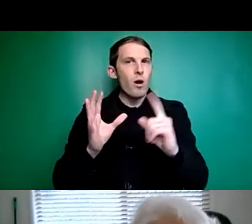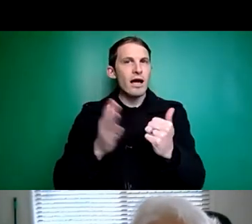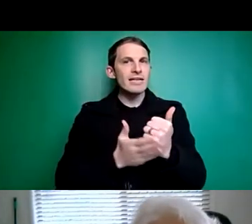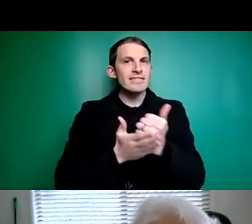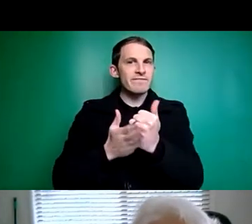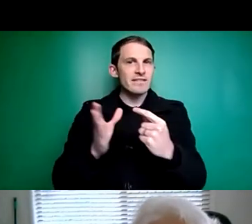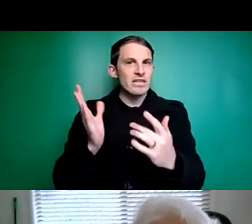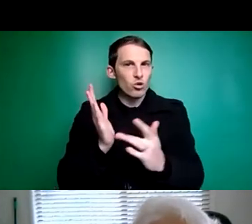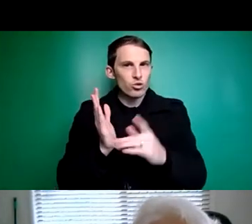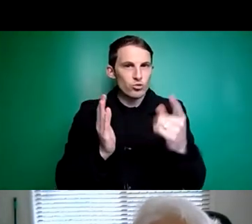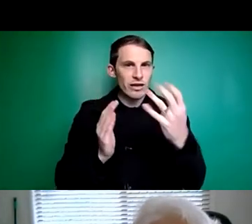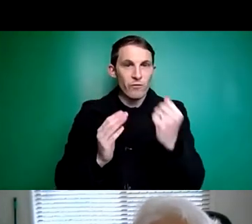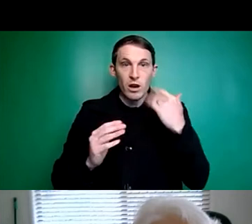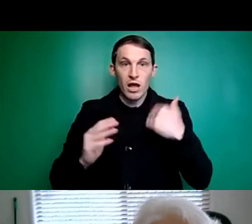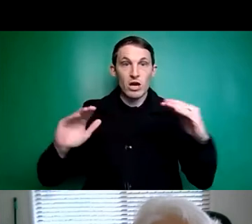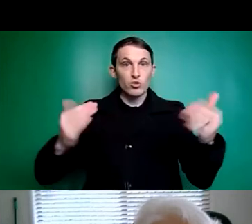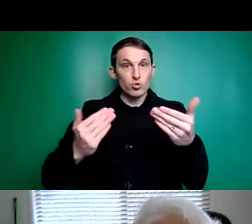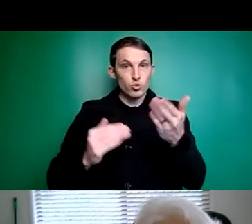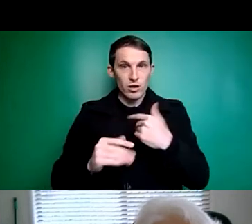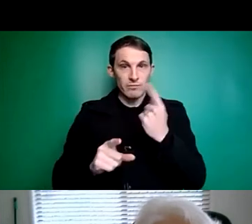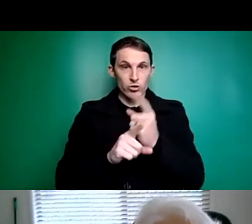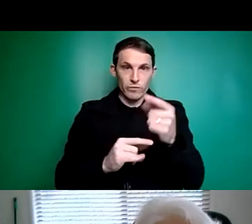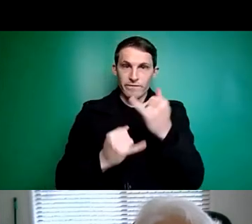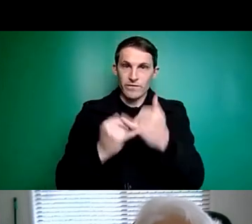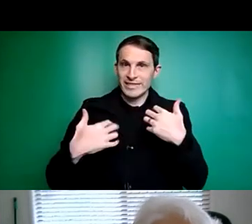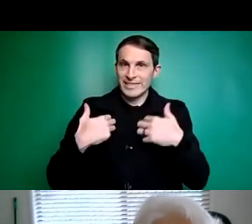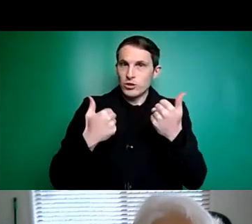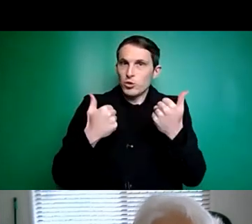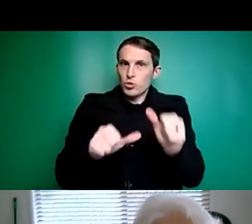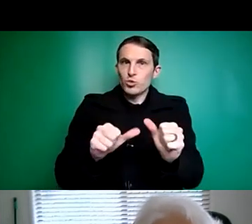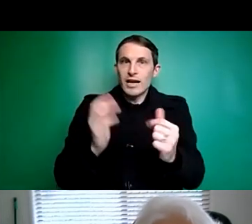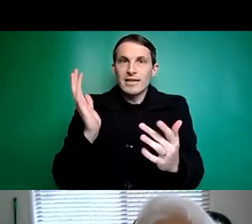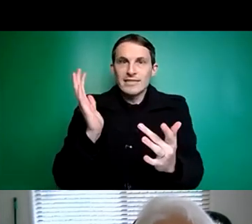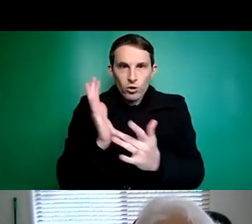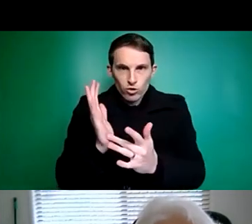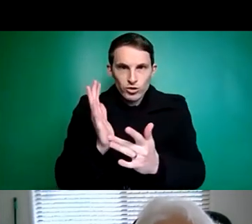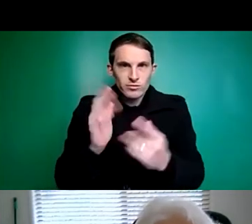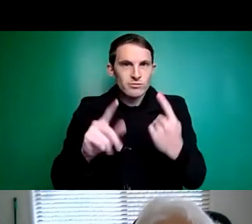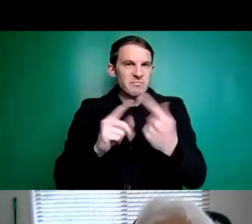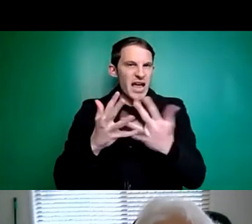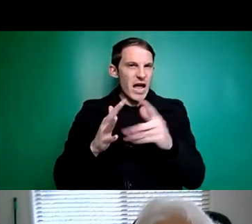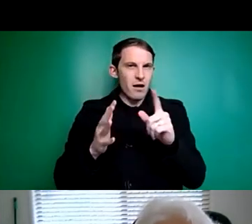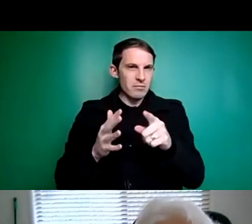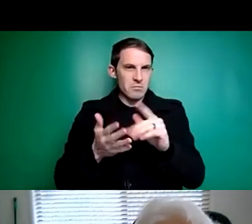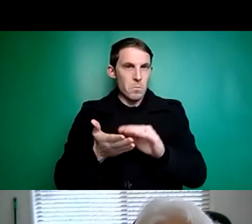When I introduced you, I mentioned that you're a very keen user of technology and how does that allow